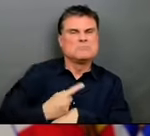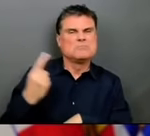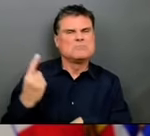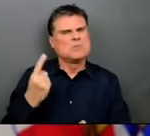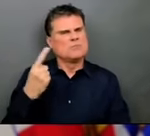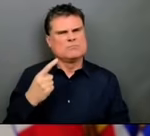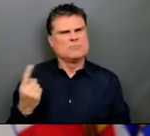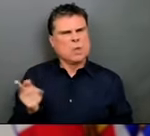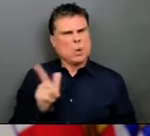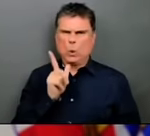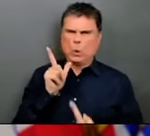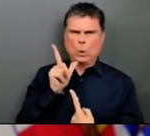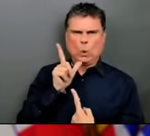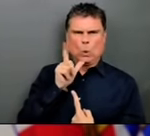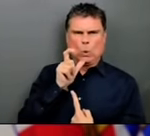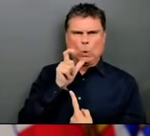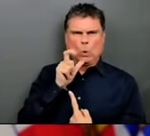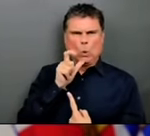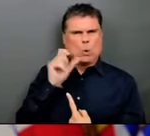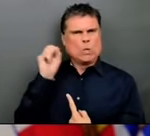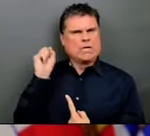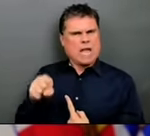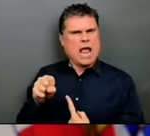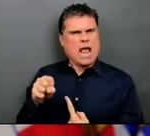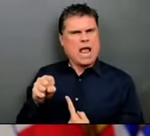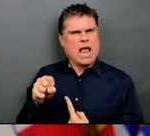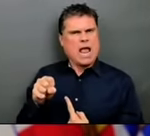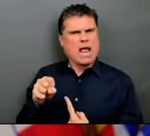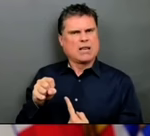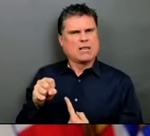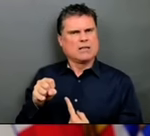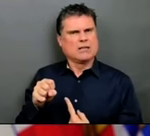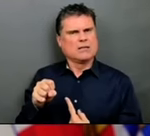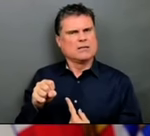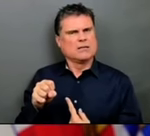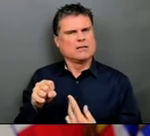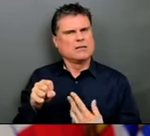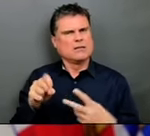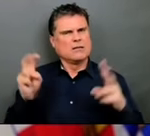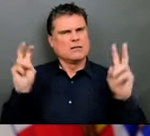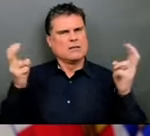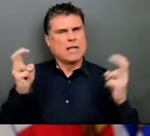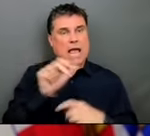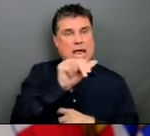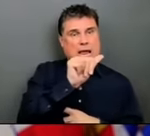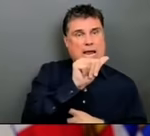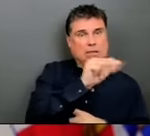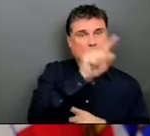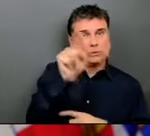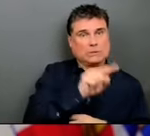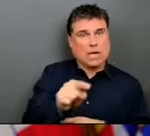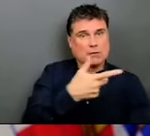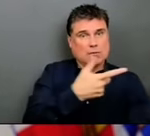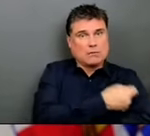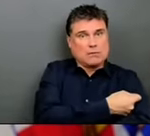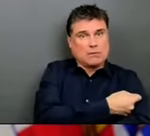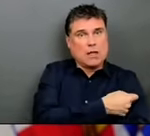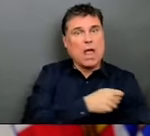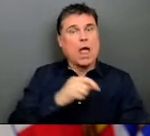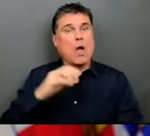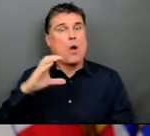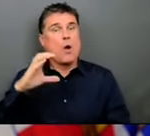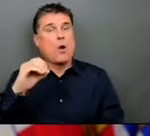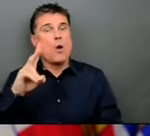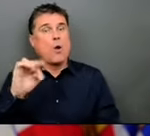who is eligible for the parallel process of AstraZeneca and the CovidShield vaccines that we have, the fridge